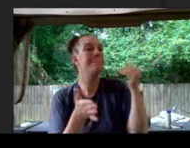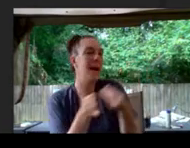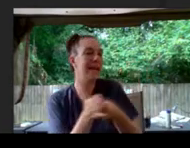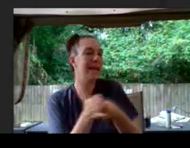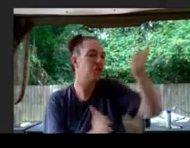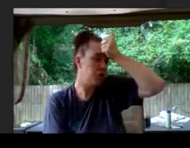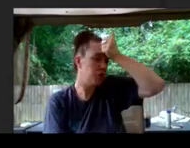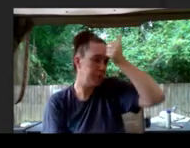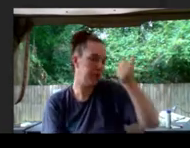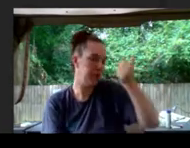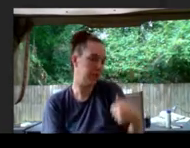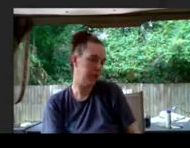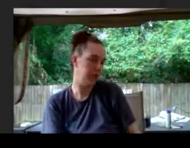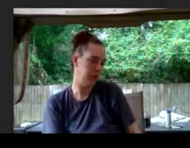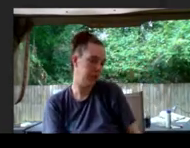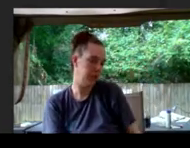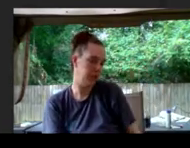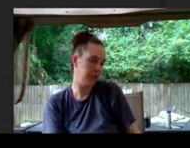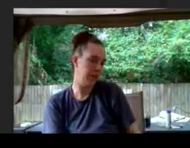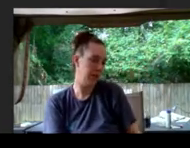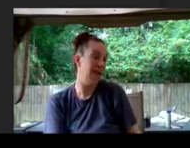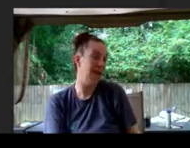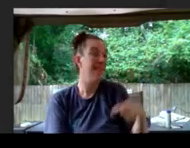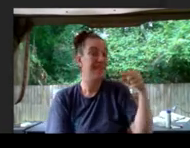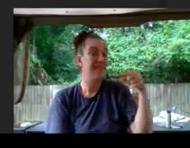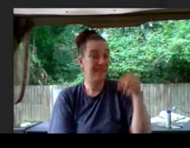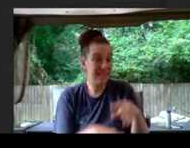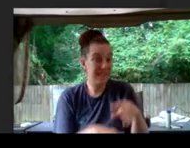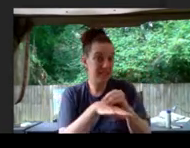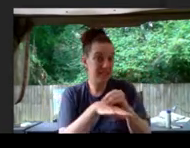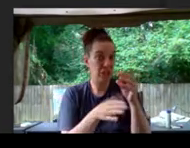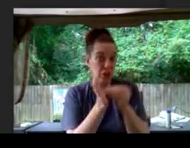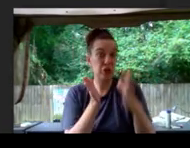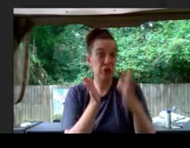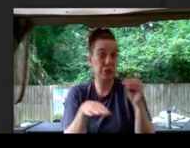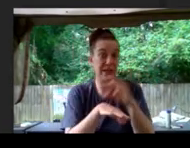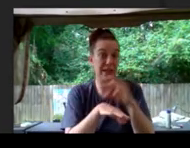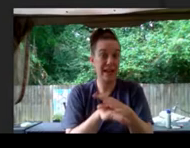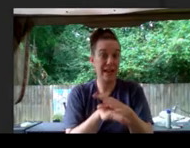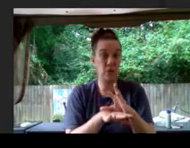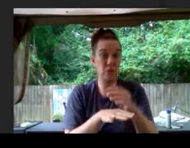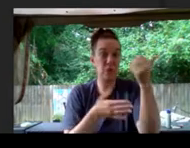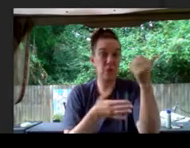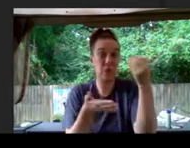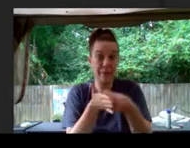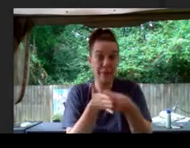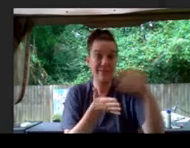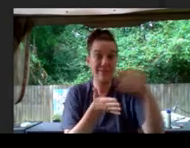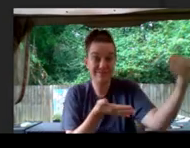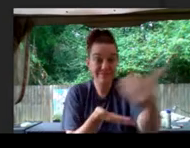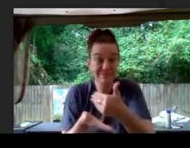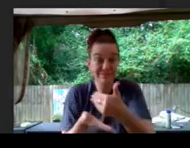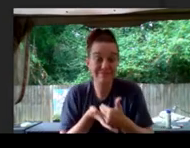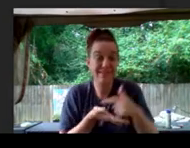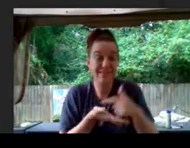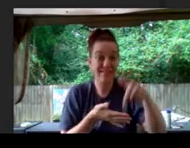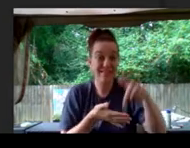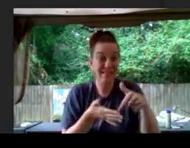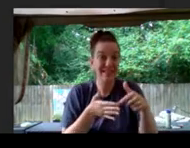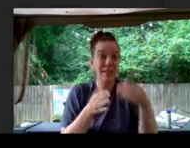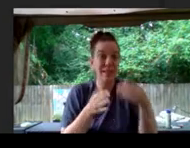Nimbus. This is a student council fundraiser, which means this is student council money.